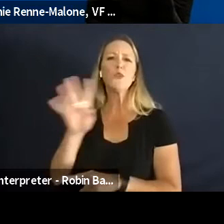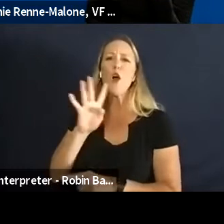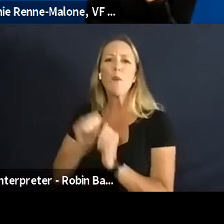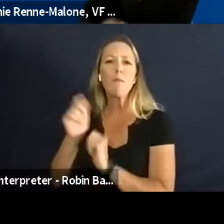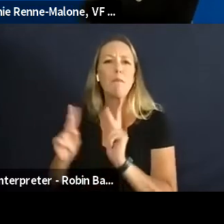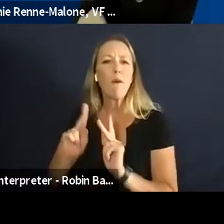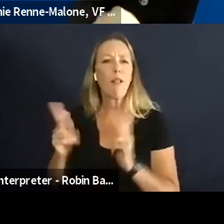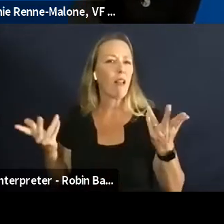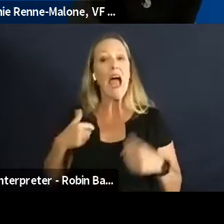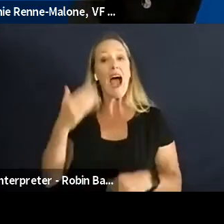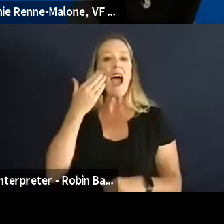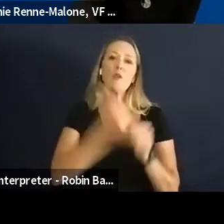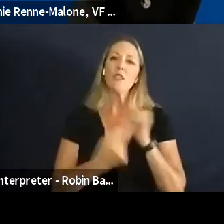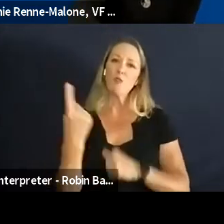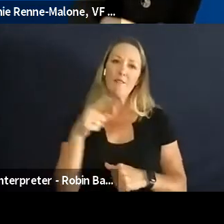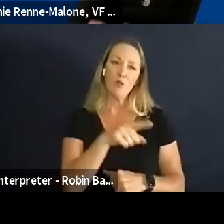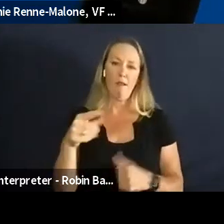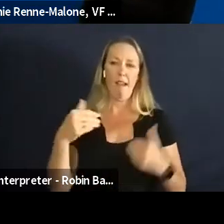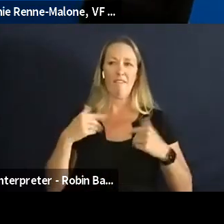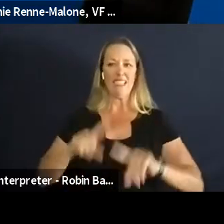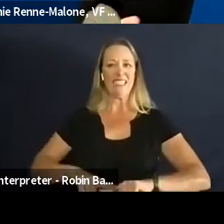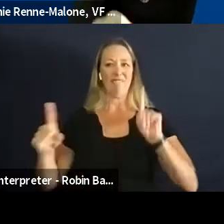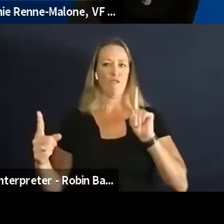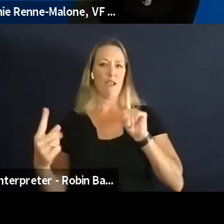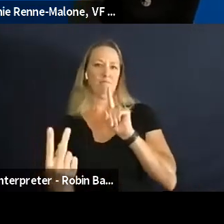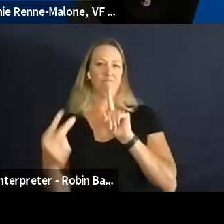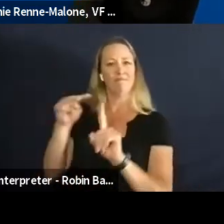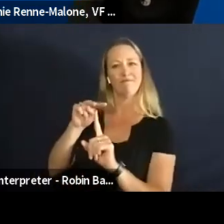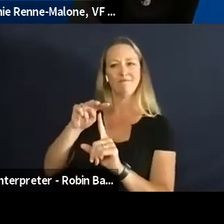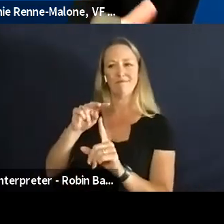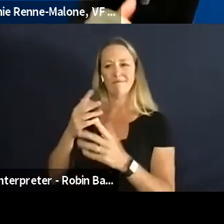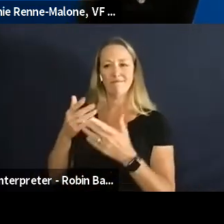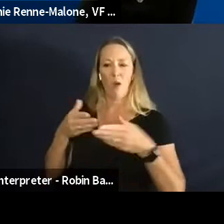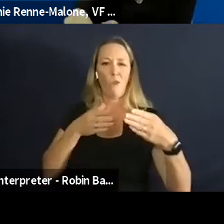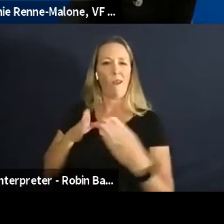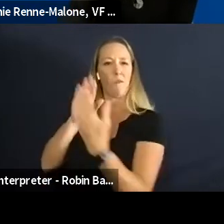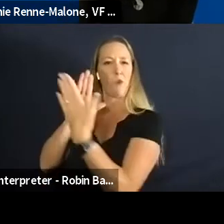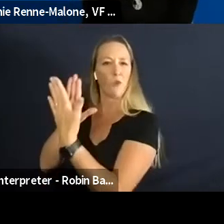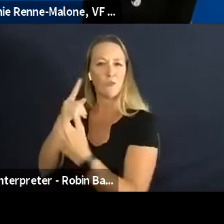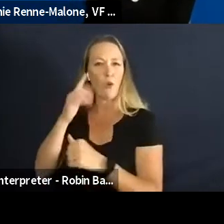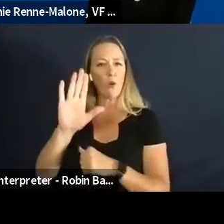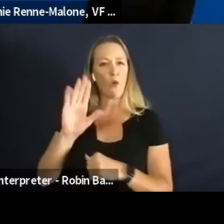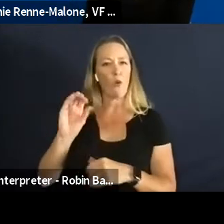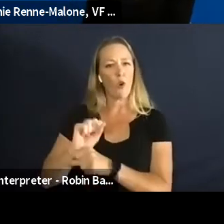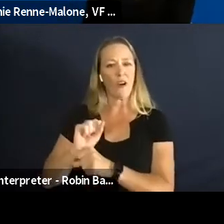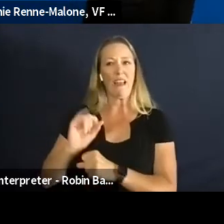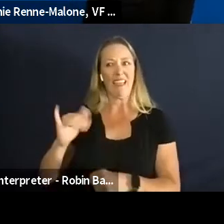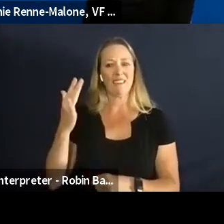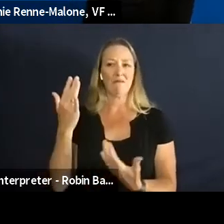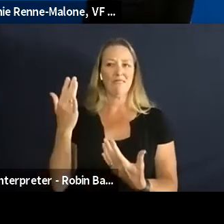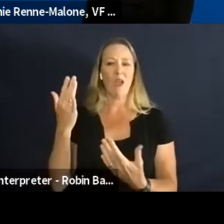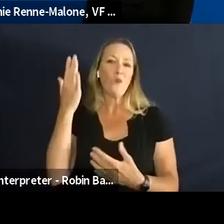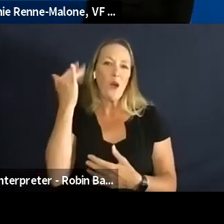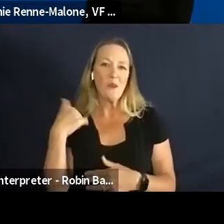that each of you has a different version of this in your own work and it looks differently for each of you which is why we've brought you all together.